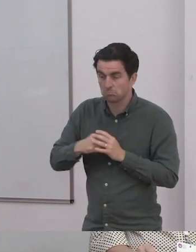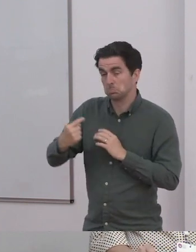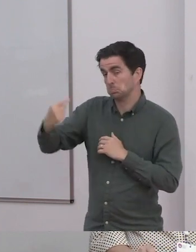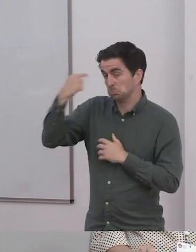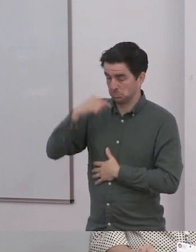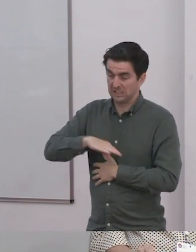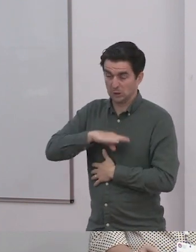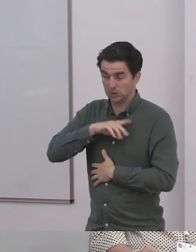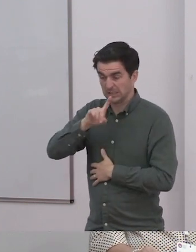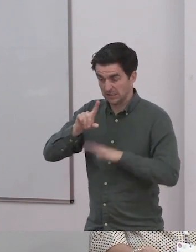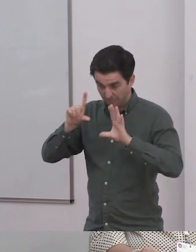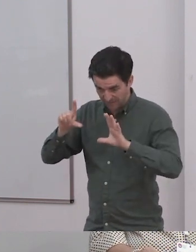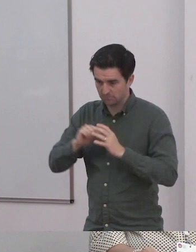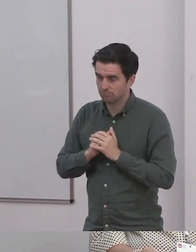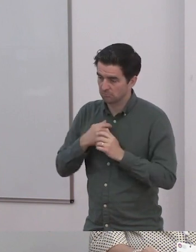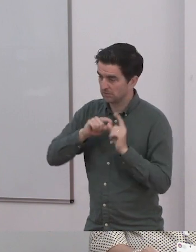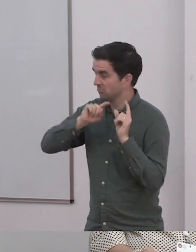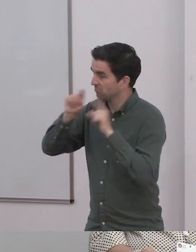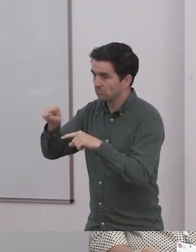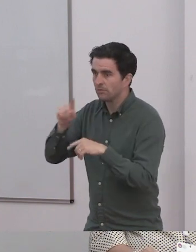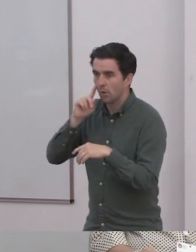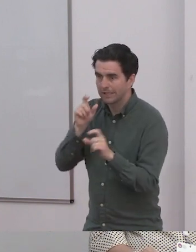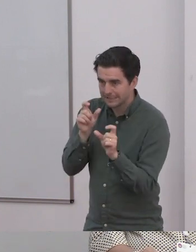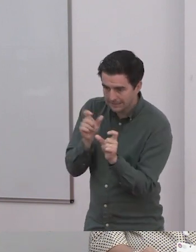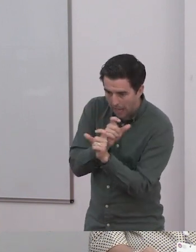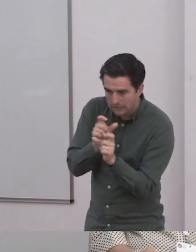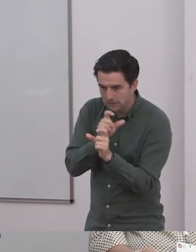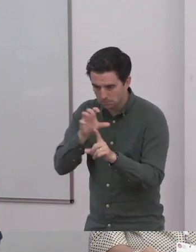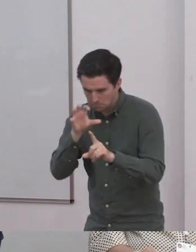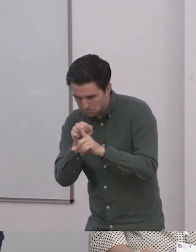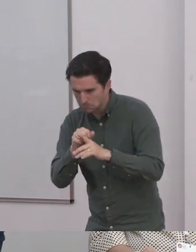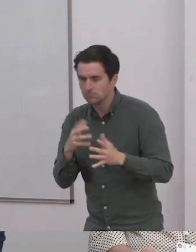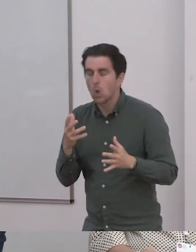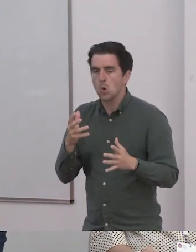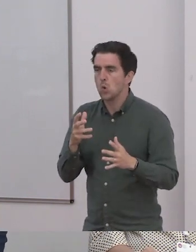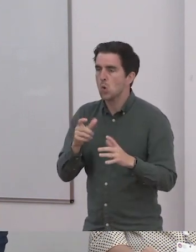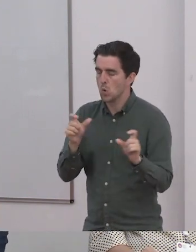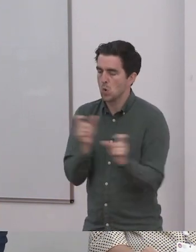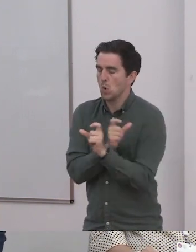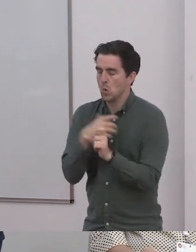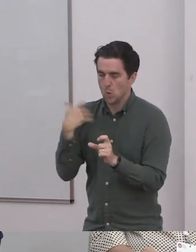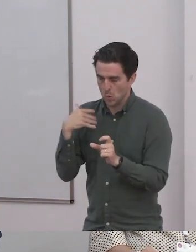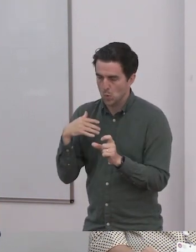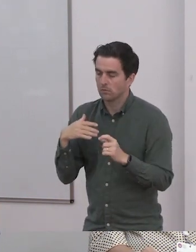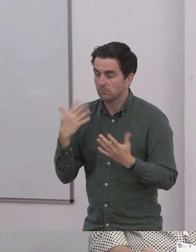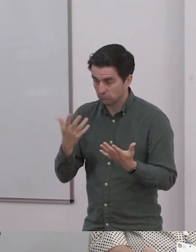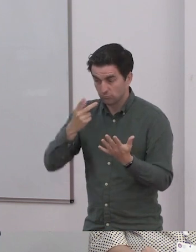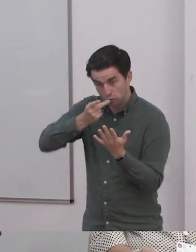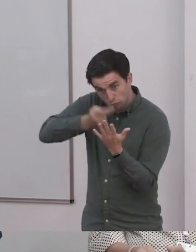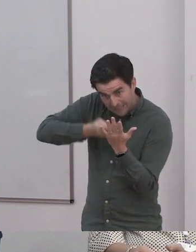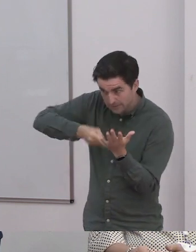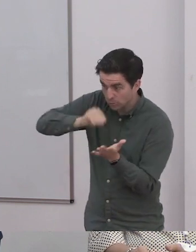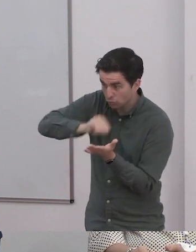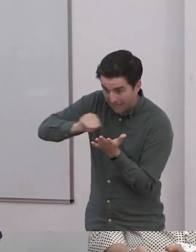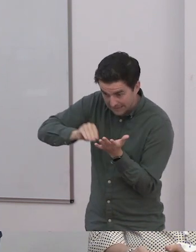and writing every single day of their lives. And in fact, when they did the tests, their writing skills were higher than their reading skills.